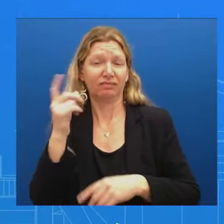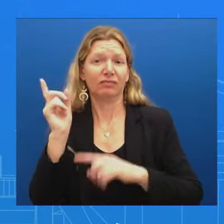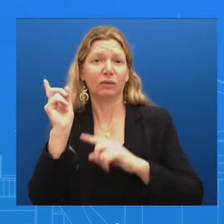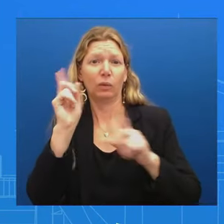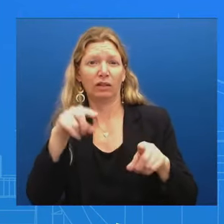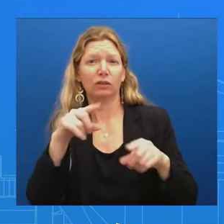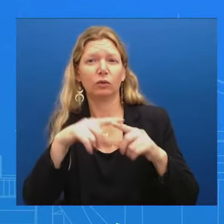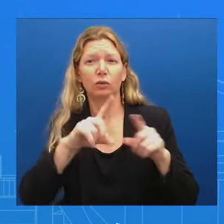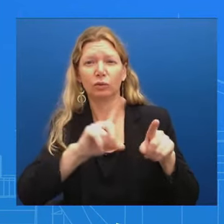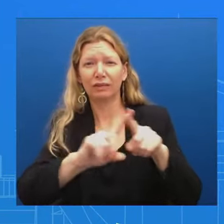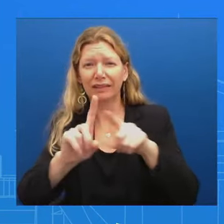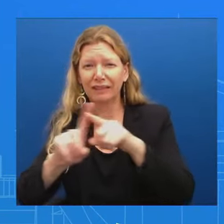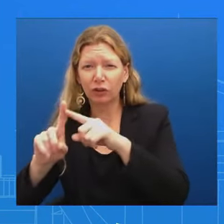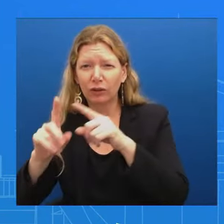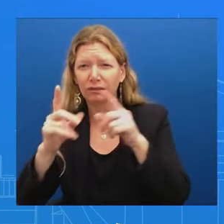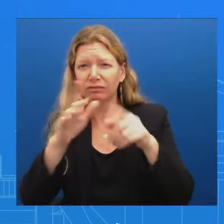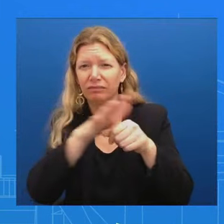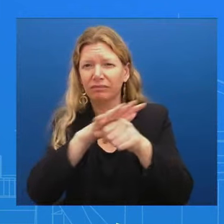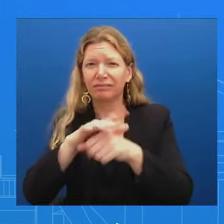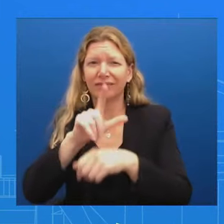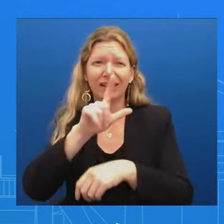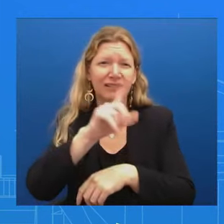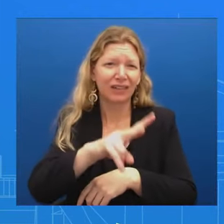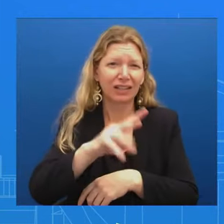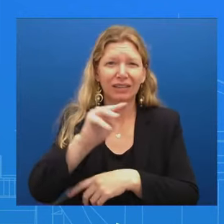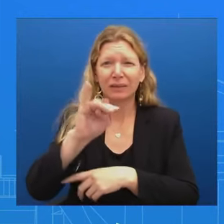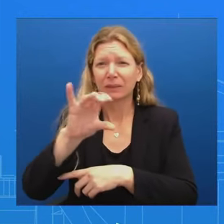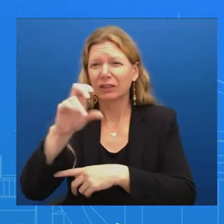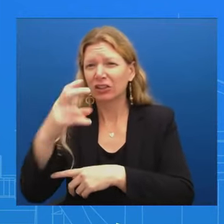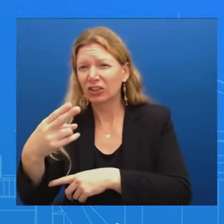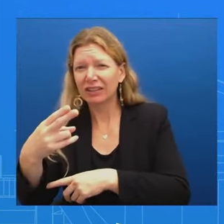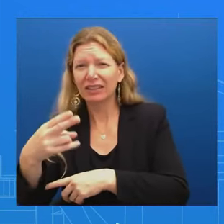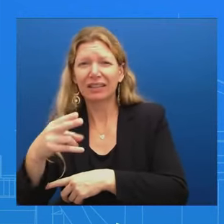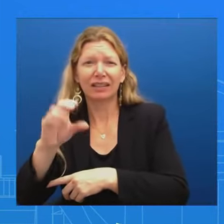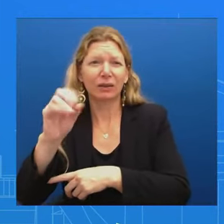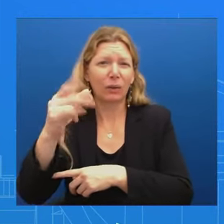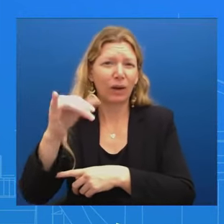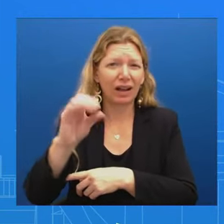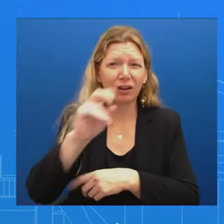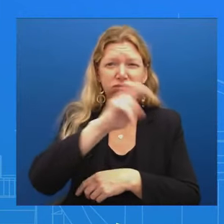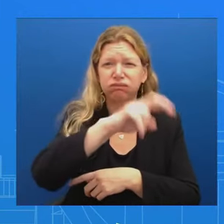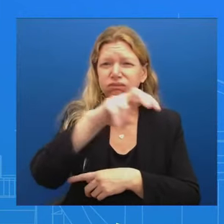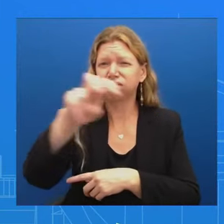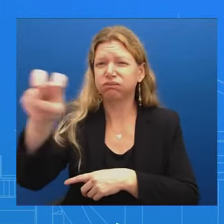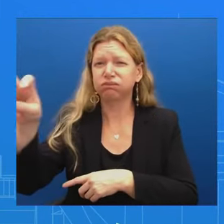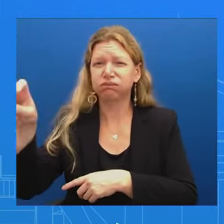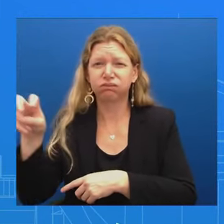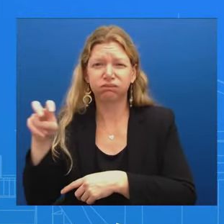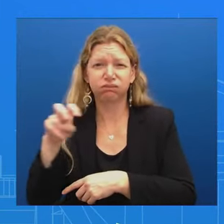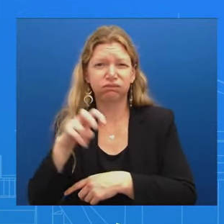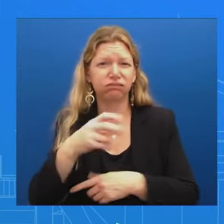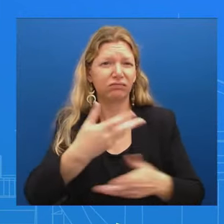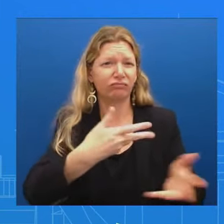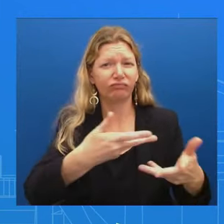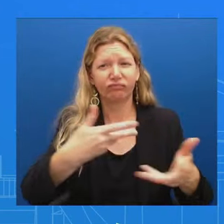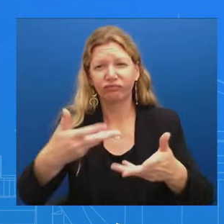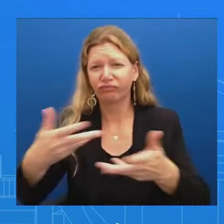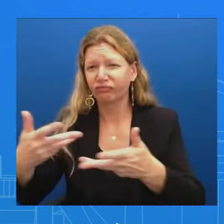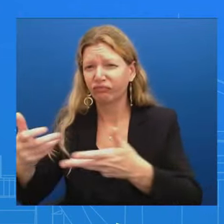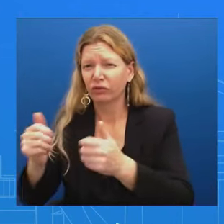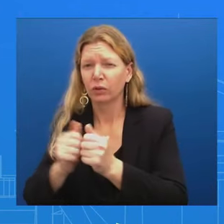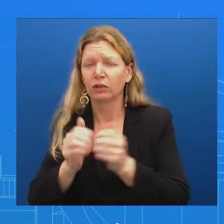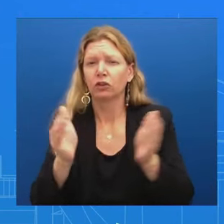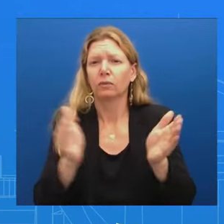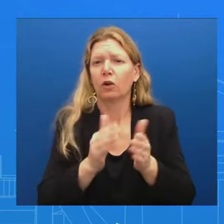And he's going to go to Ohio later this week And so he visited small businesses And he met with people on the road, obviously